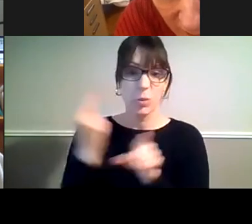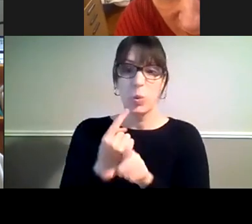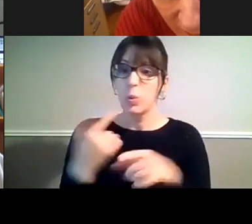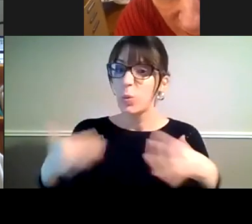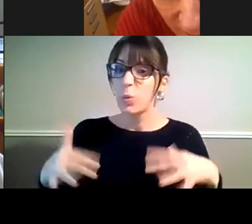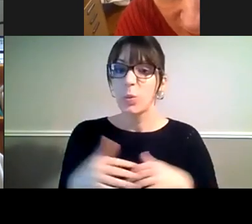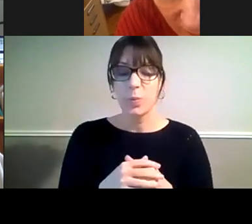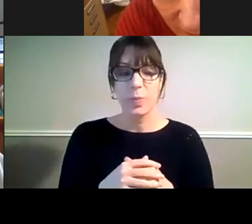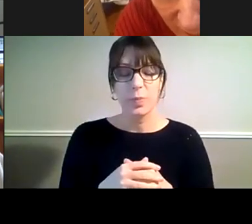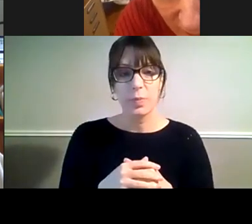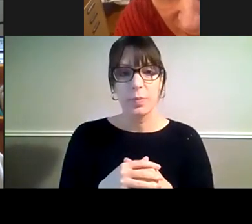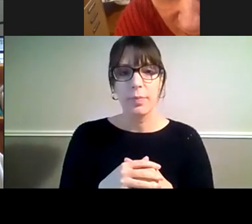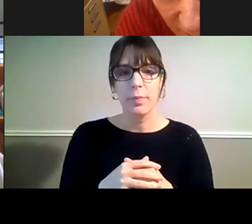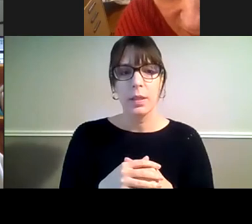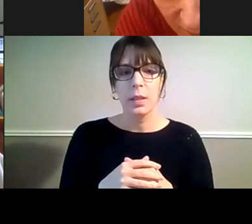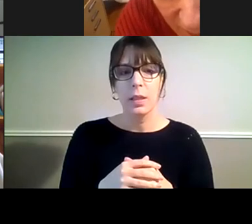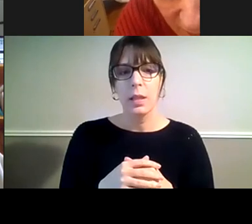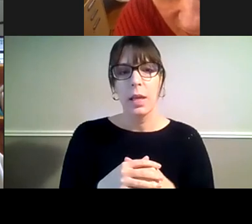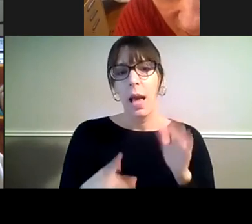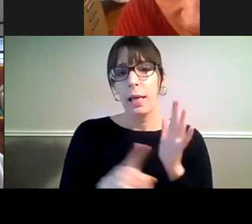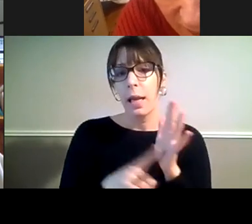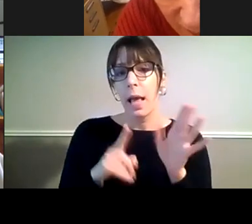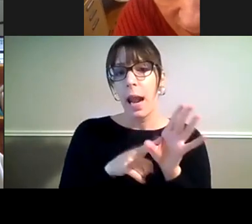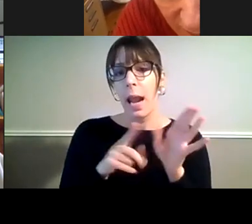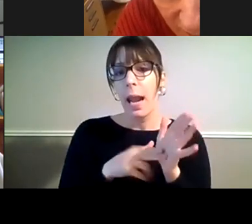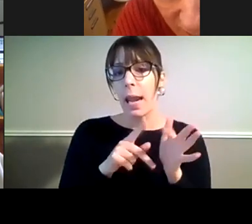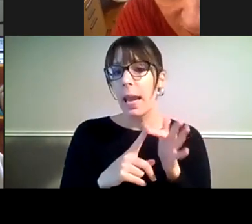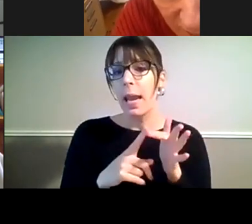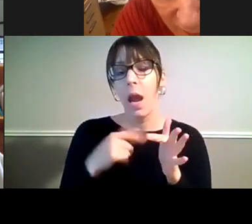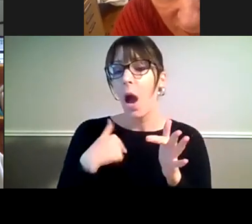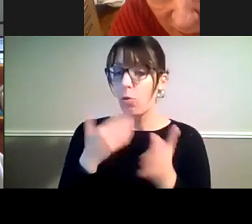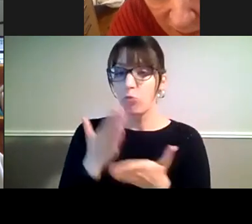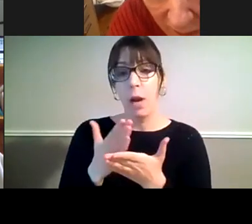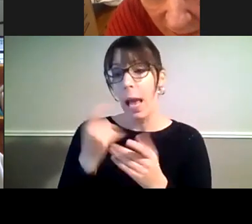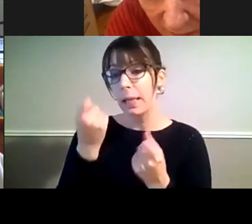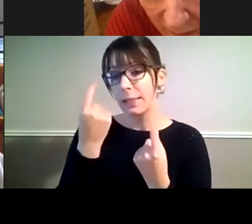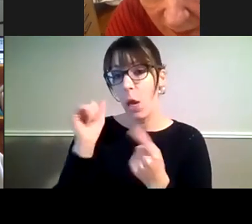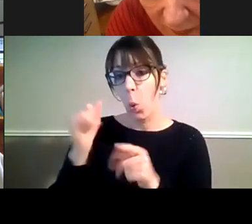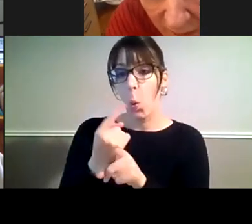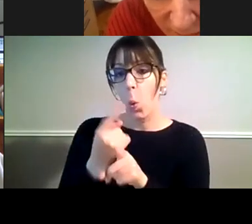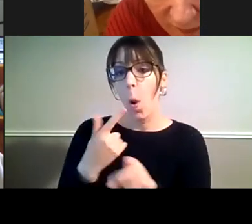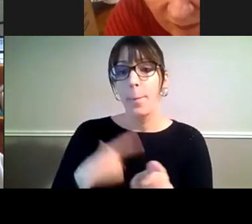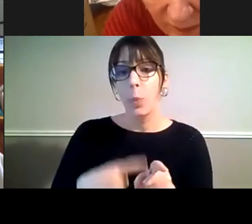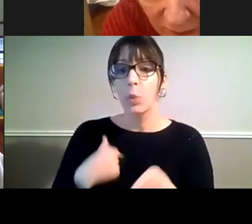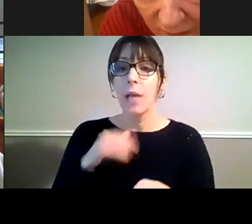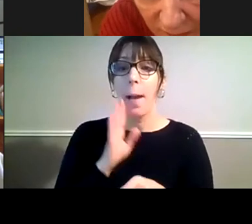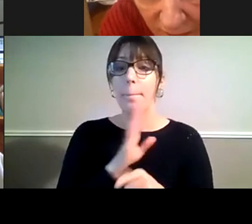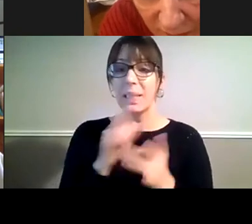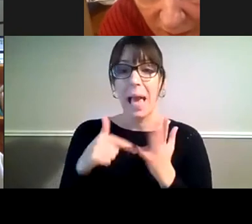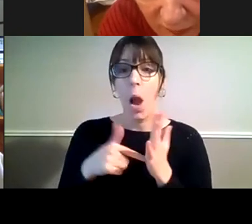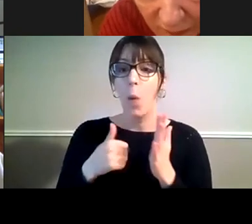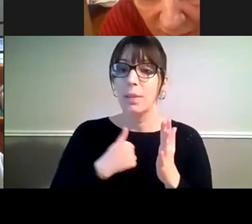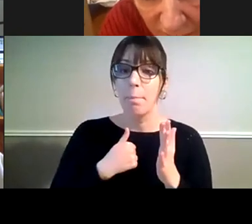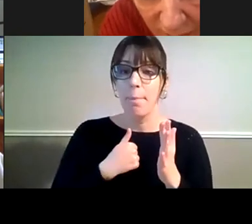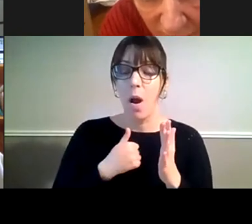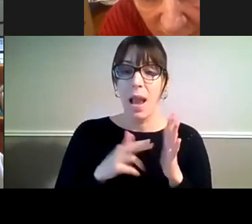Lynn especially because I missed out in my area of NDIS because I was 65 in the November. I missed